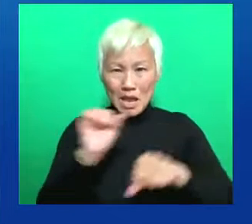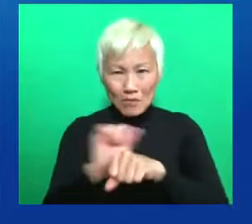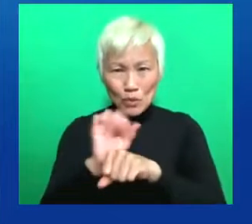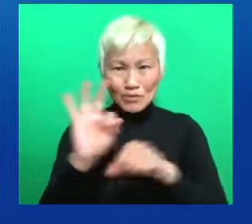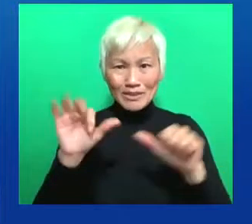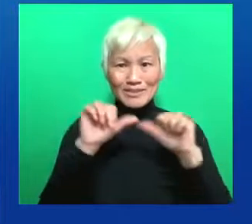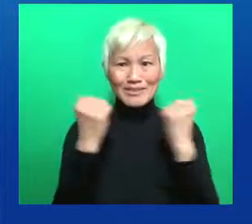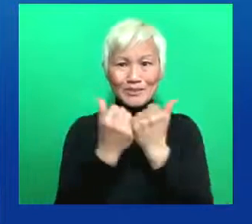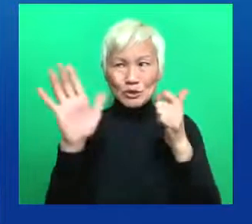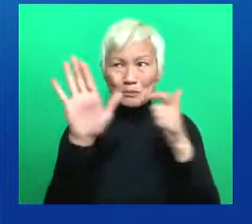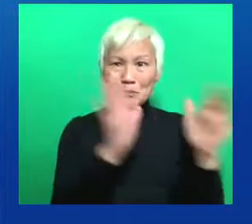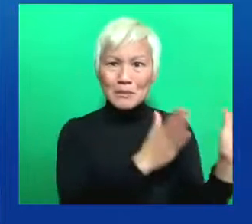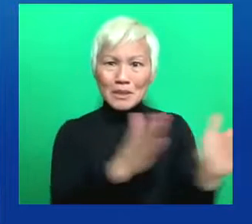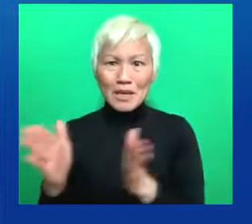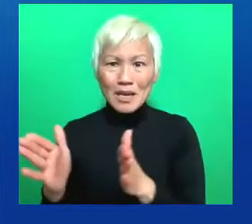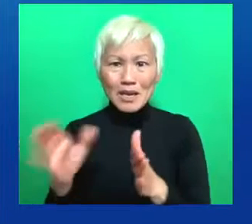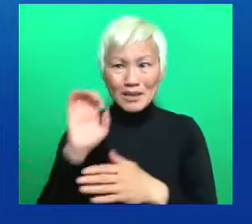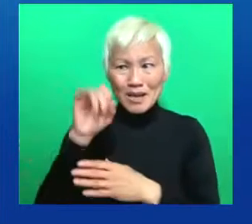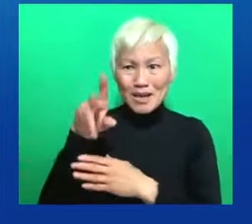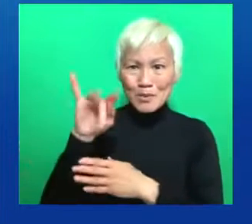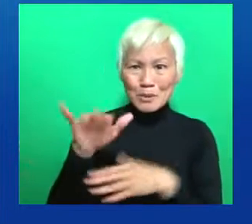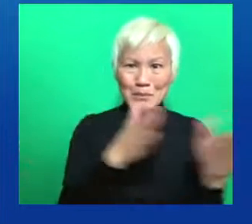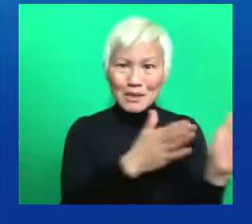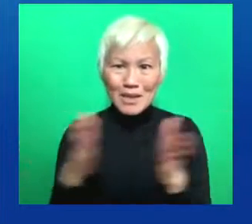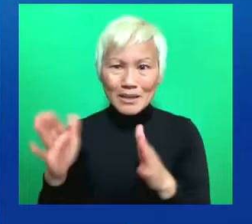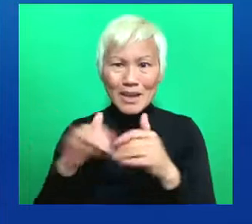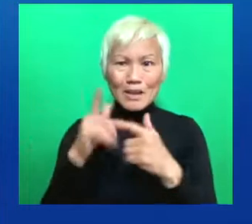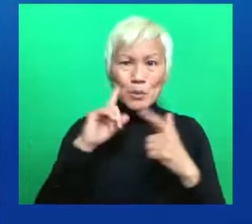equity for underserved communities across the country?